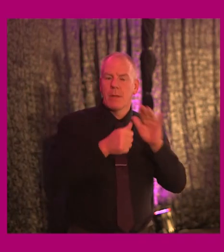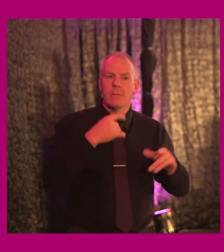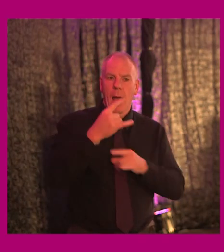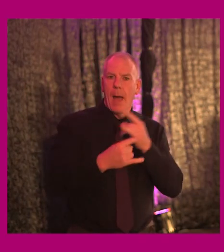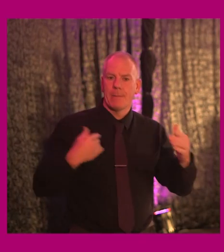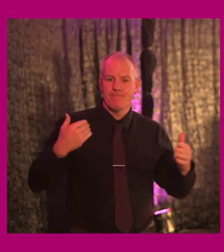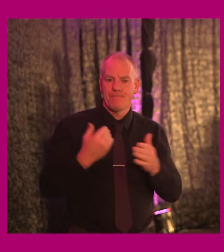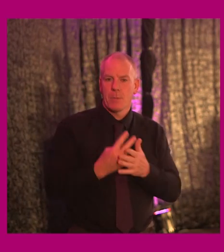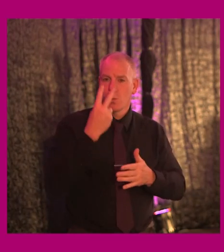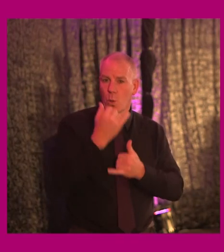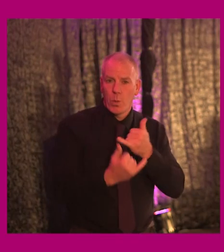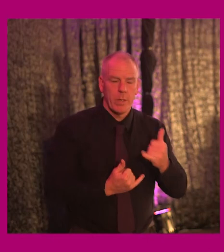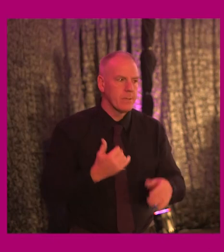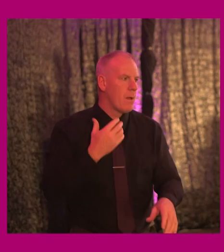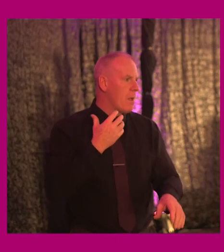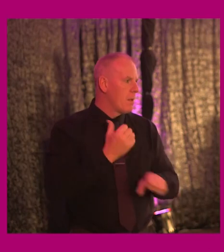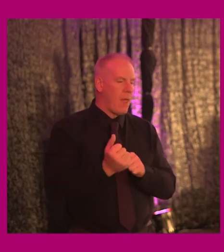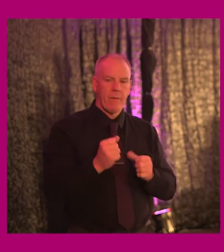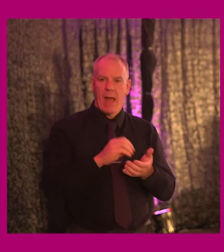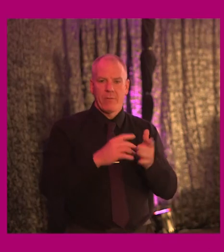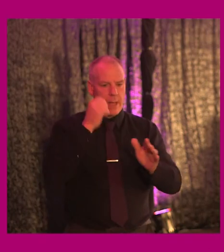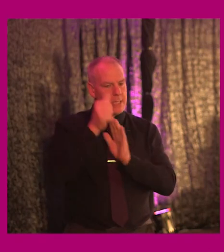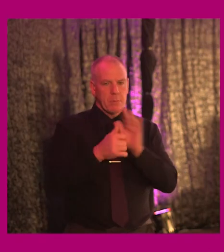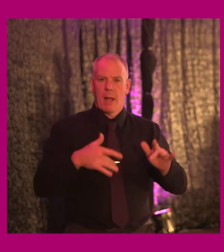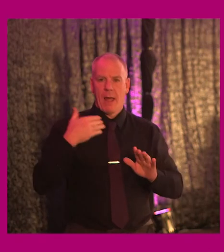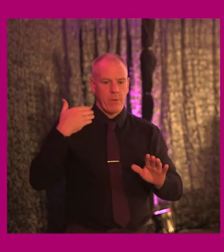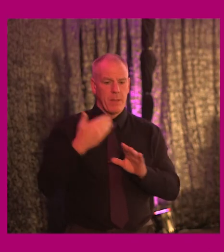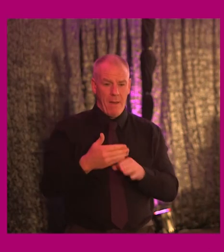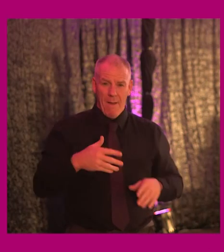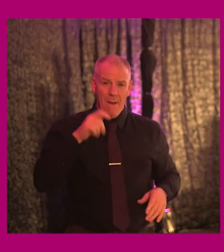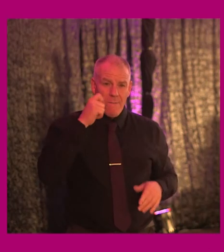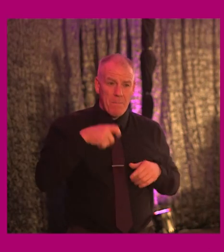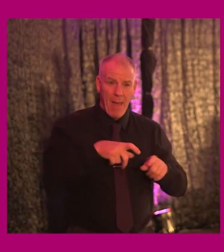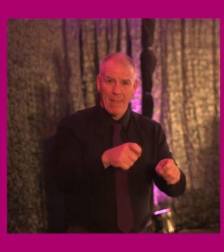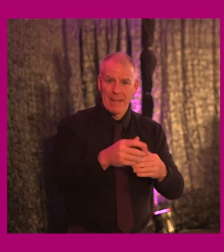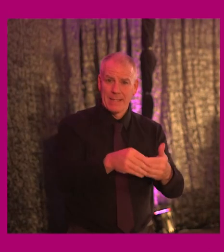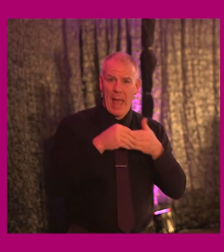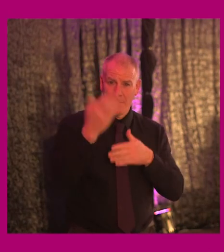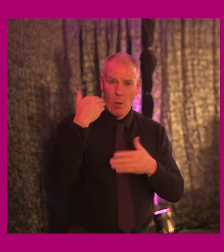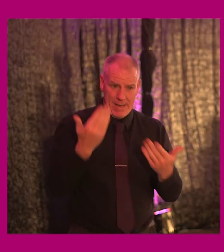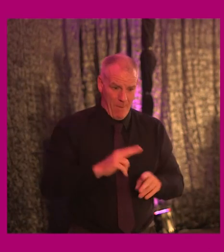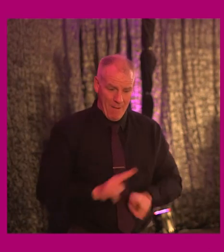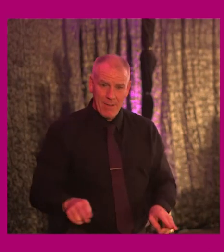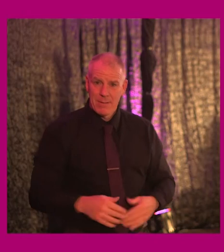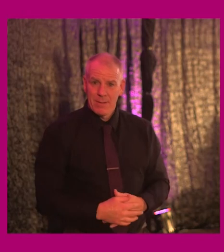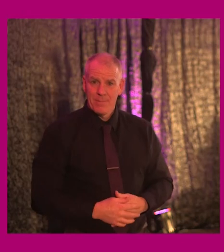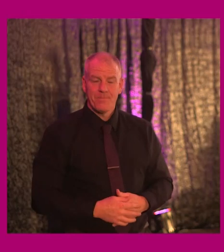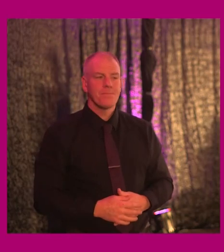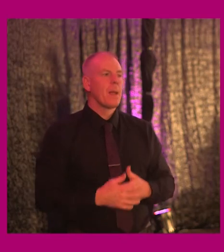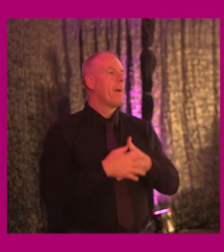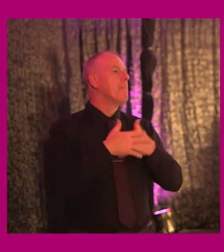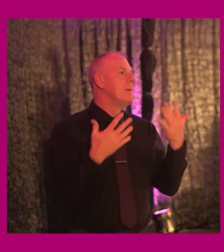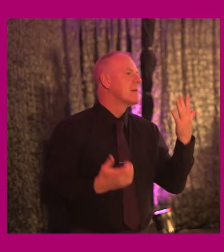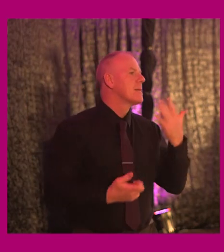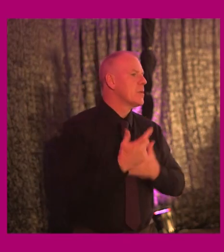two years that I never ever had to experience in my life before. The footpaths used to be safe. I think the biggest issue